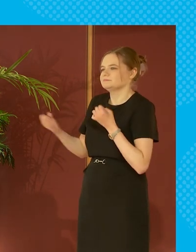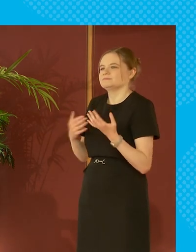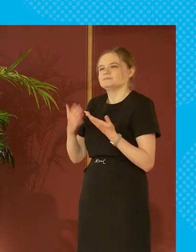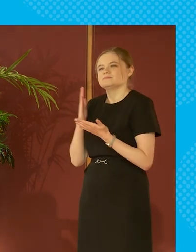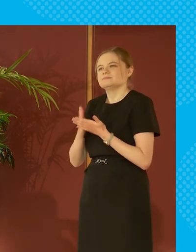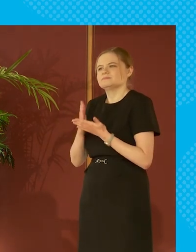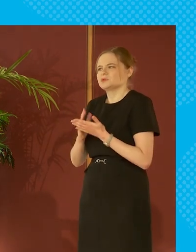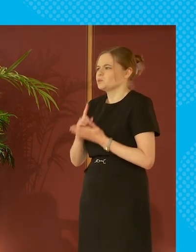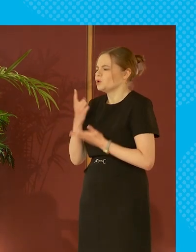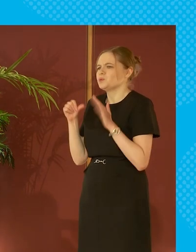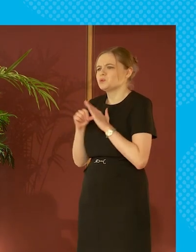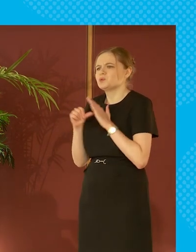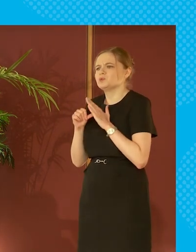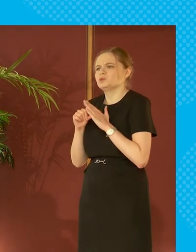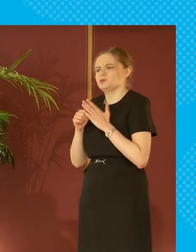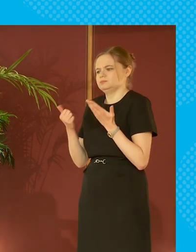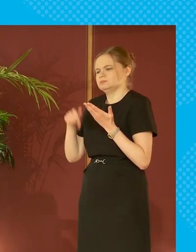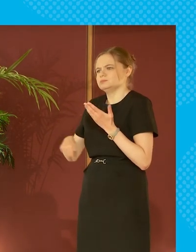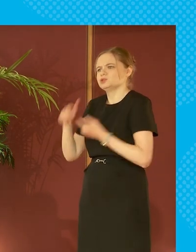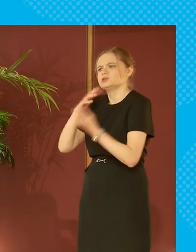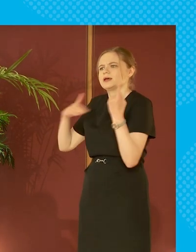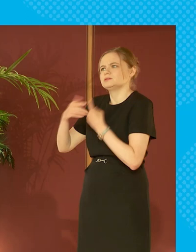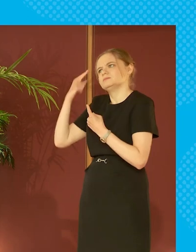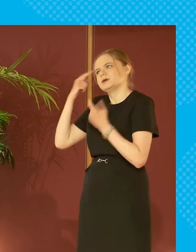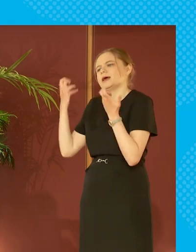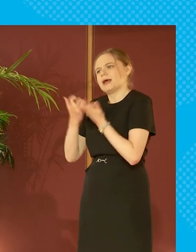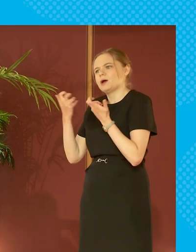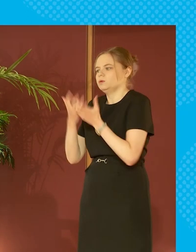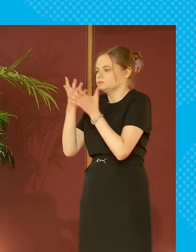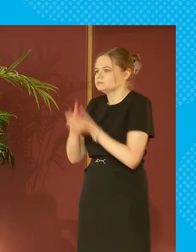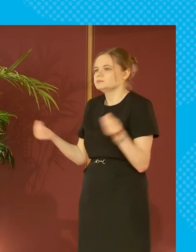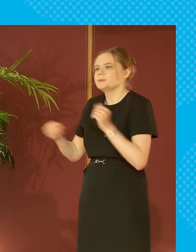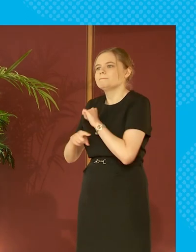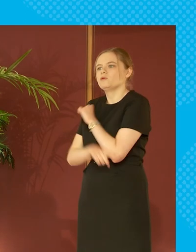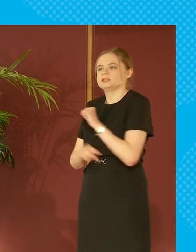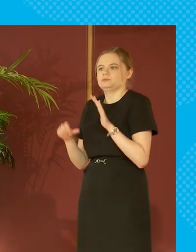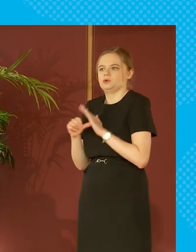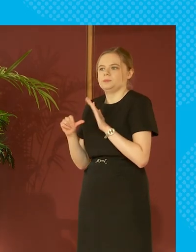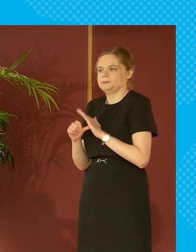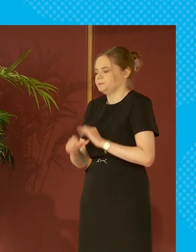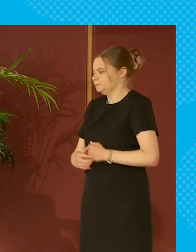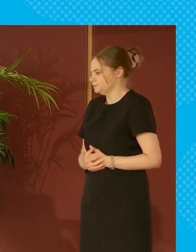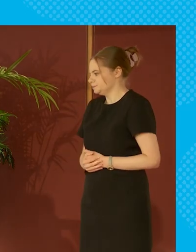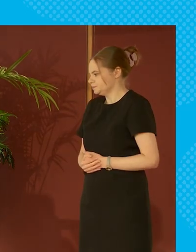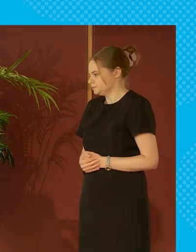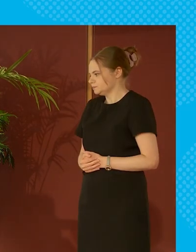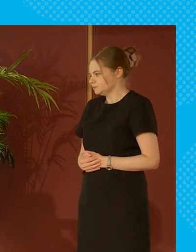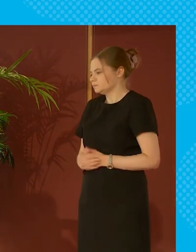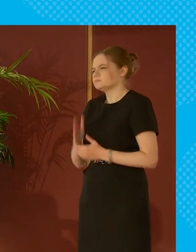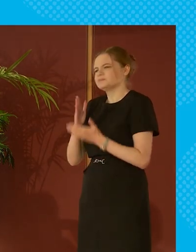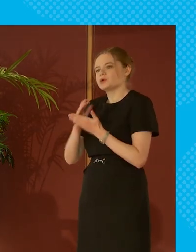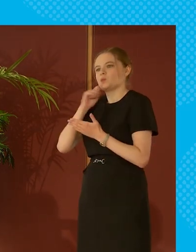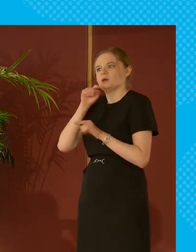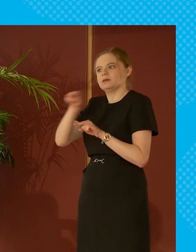one of our knotty problems in society, how to how to tackle our poverty problem. It's likely